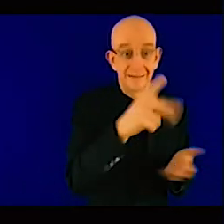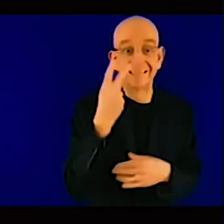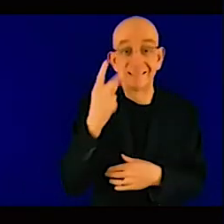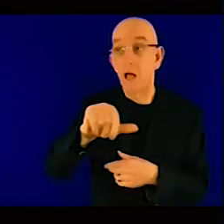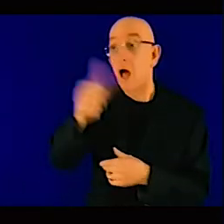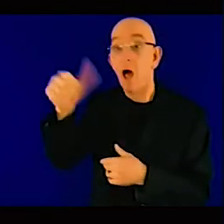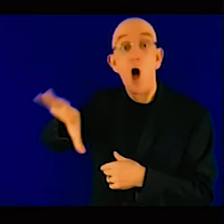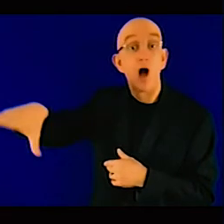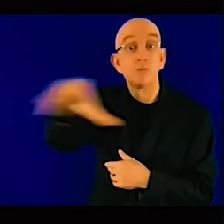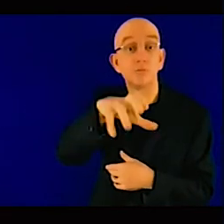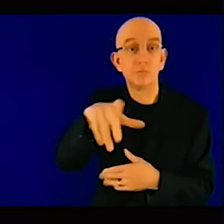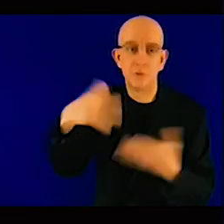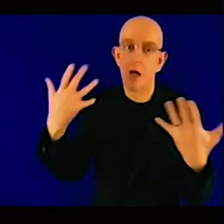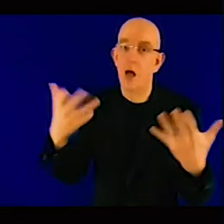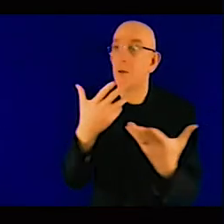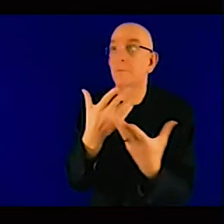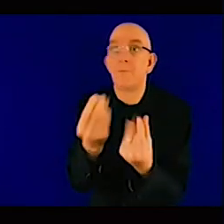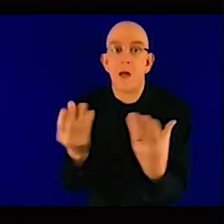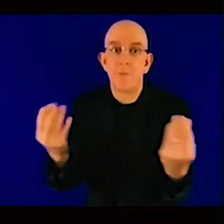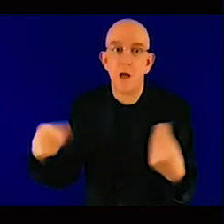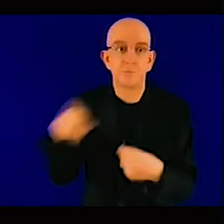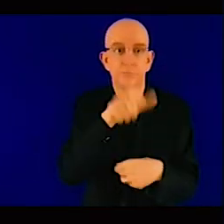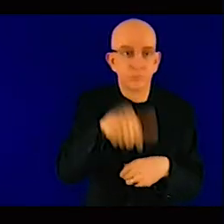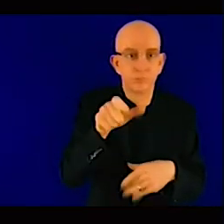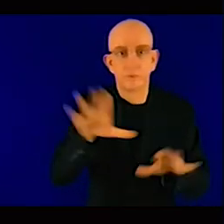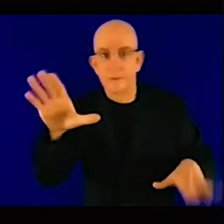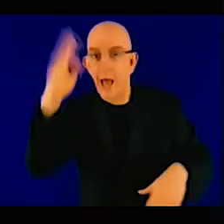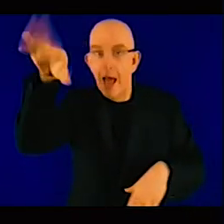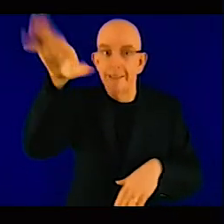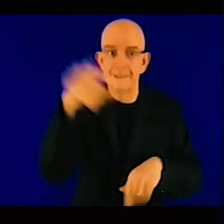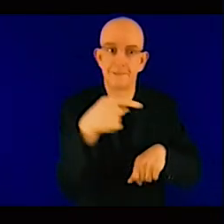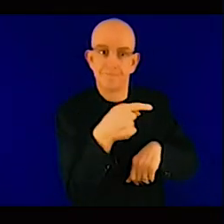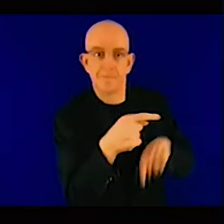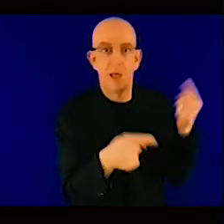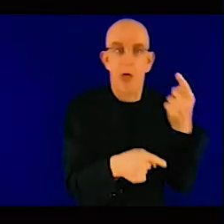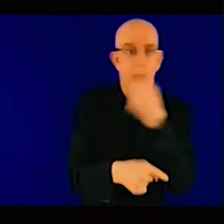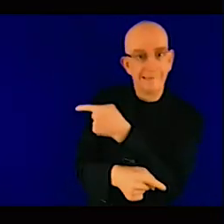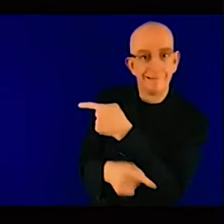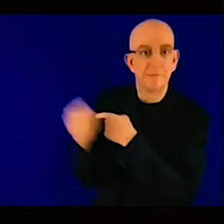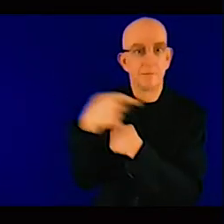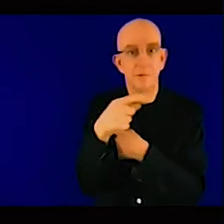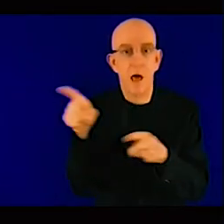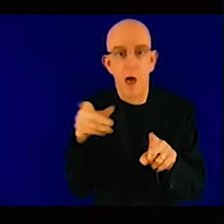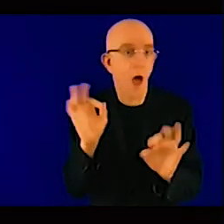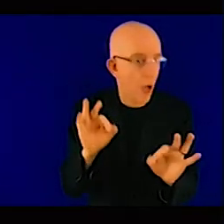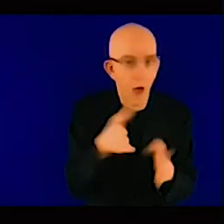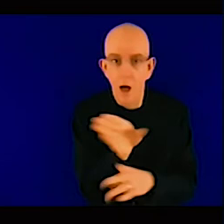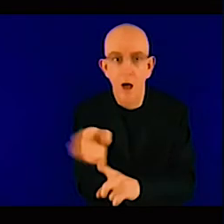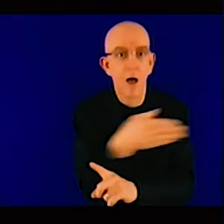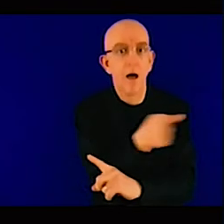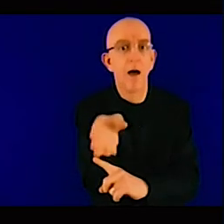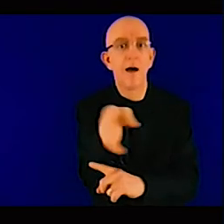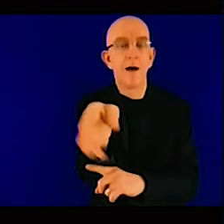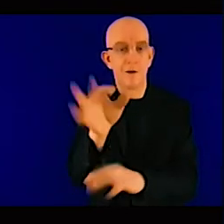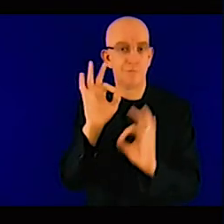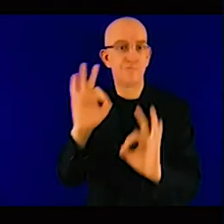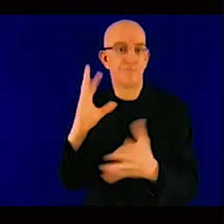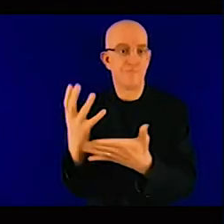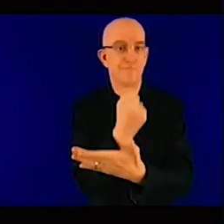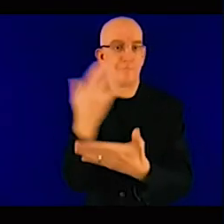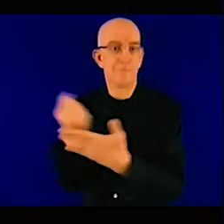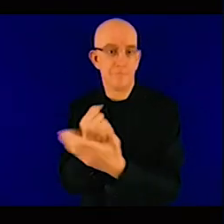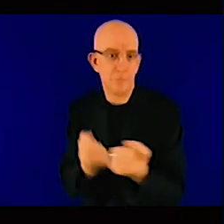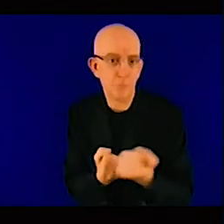and then on the private sector side they also need to be incentivized and that incentive might come through some sort of special